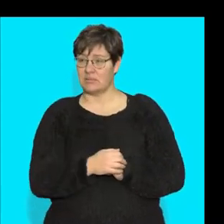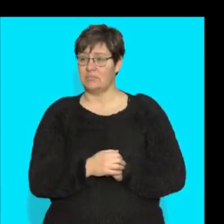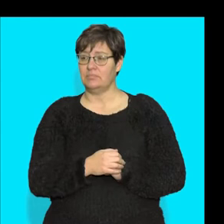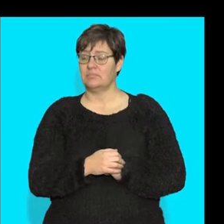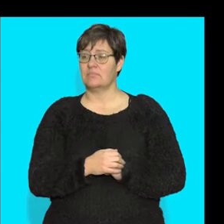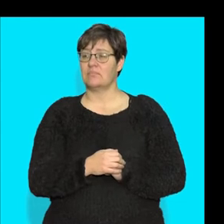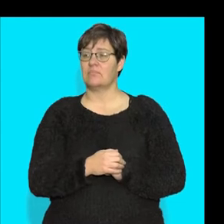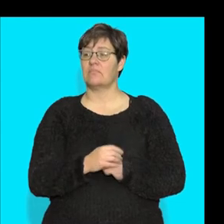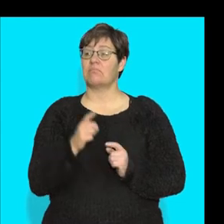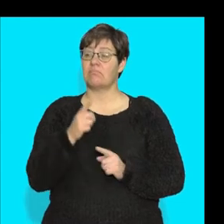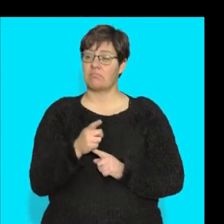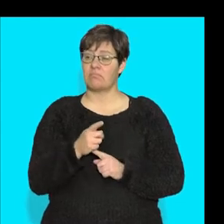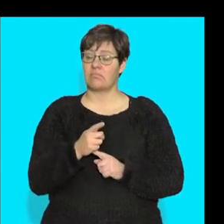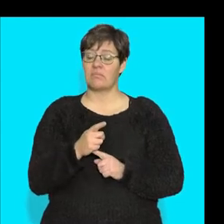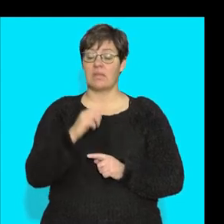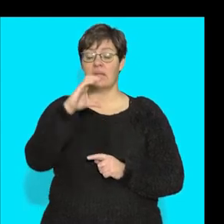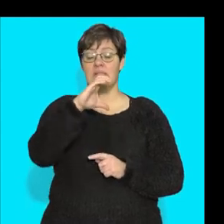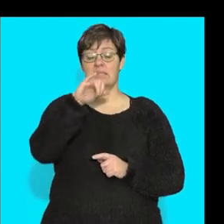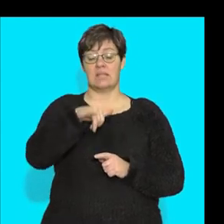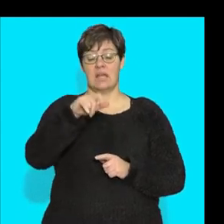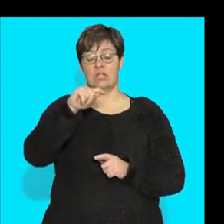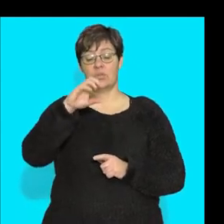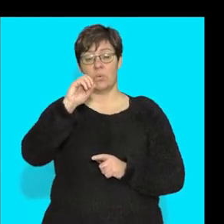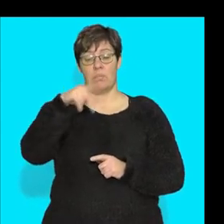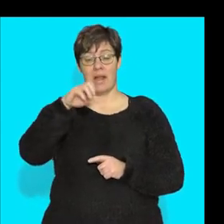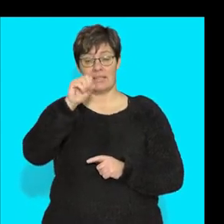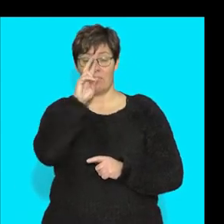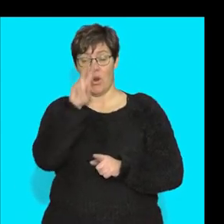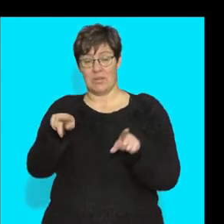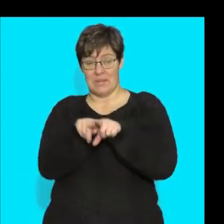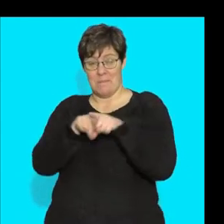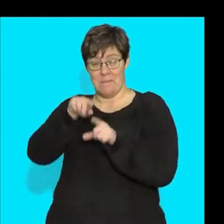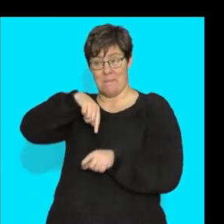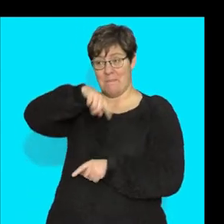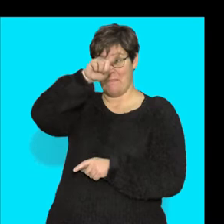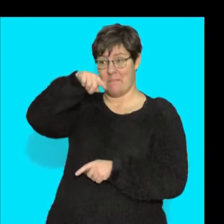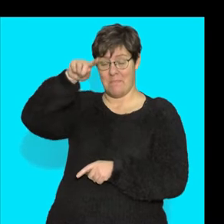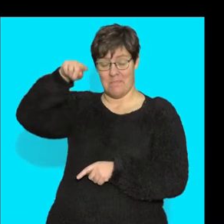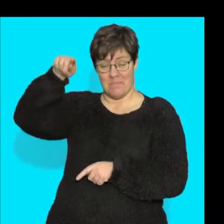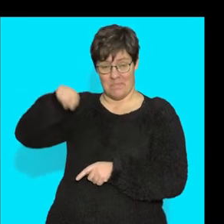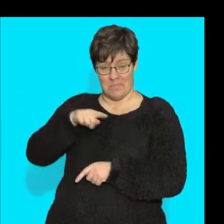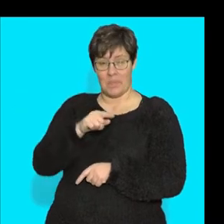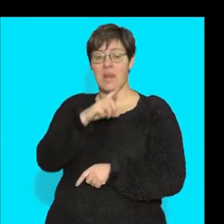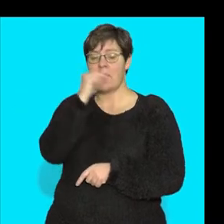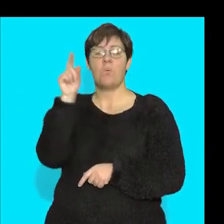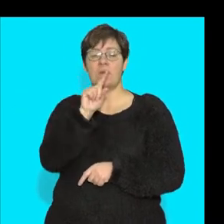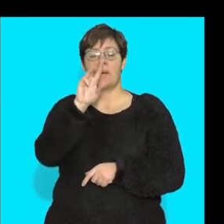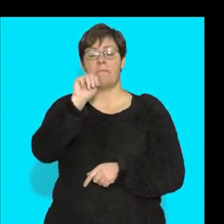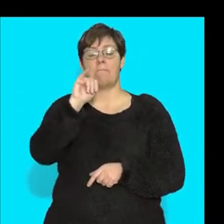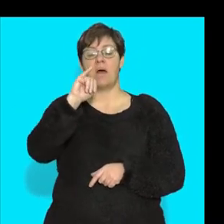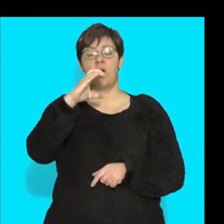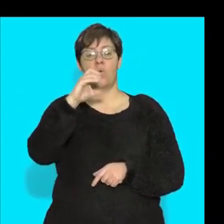the cytoplasm looks like that, that is called microvilli.